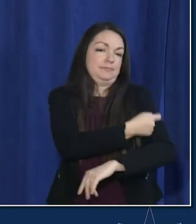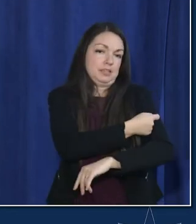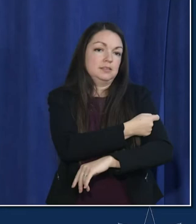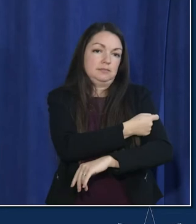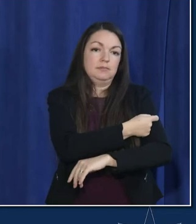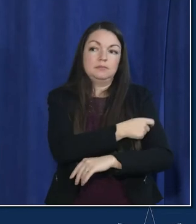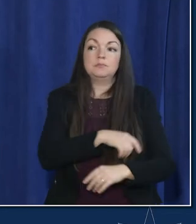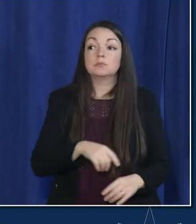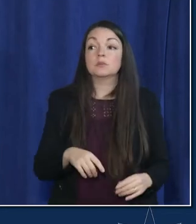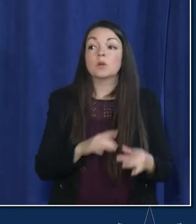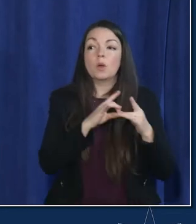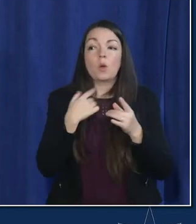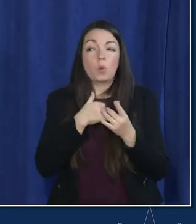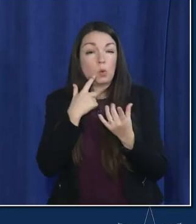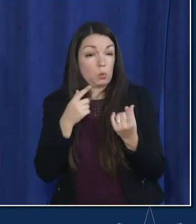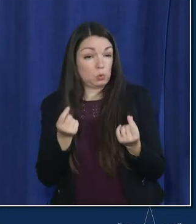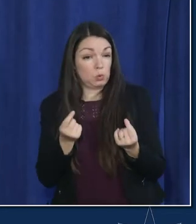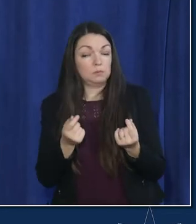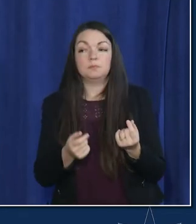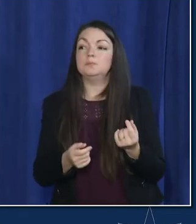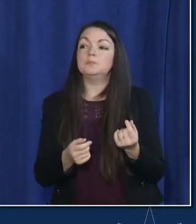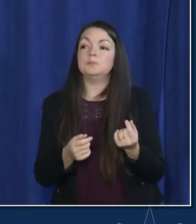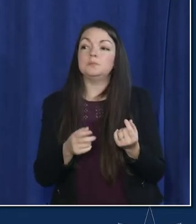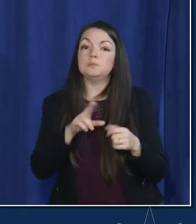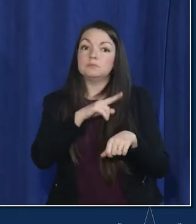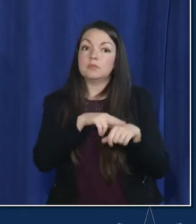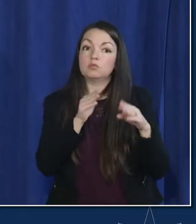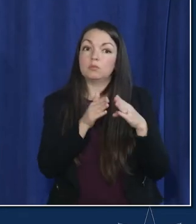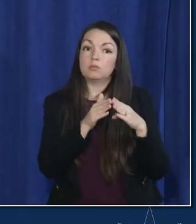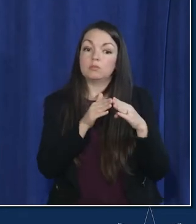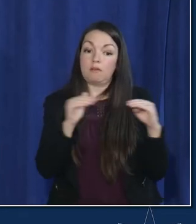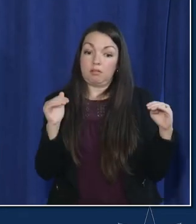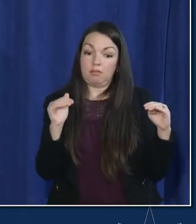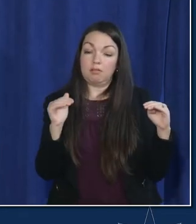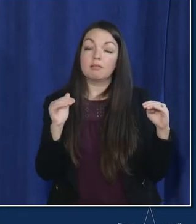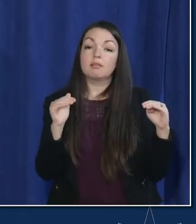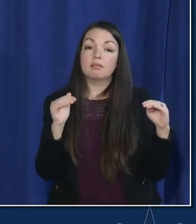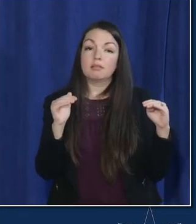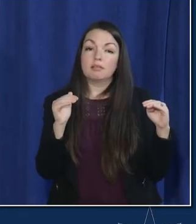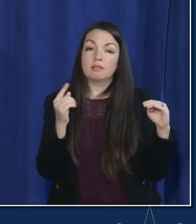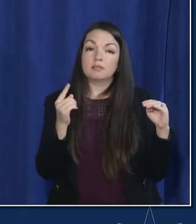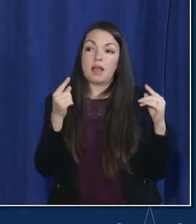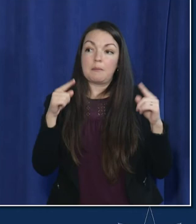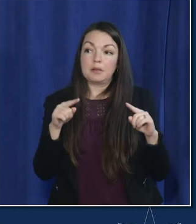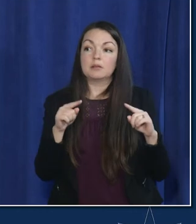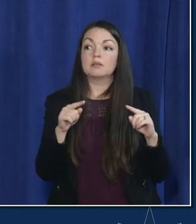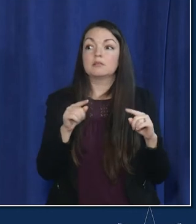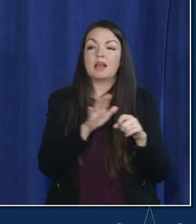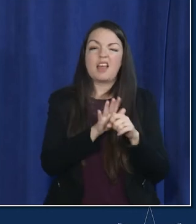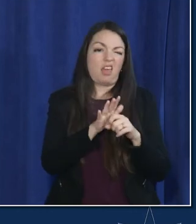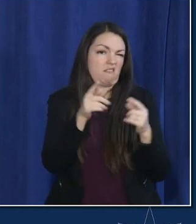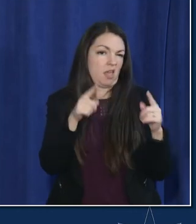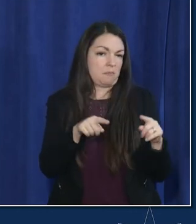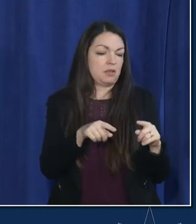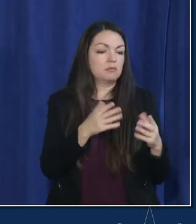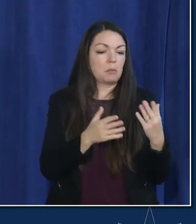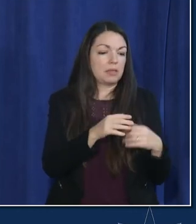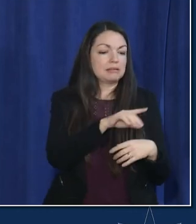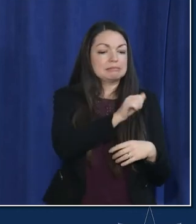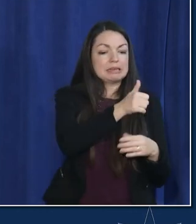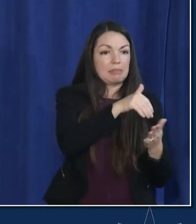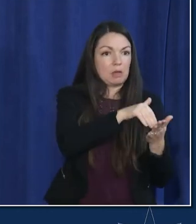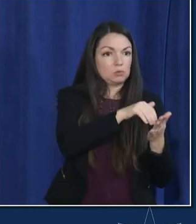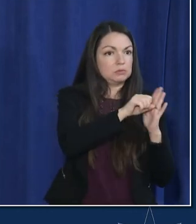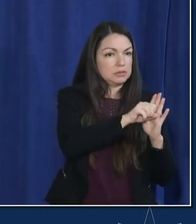doing so we're doing remember i told you that at the national level there is enough that's happening that one in ten thousand um samples